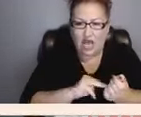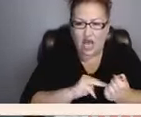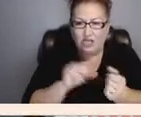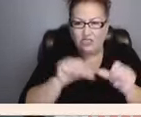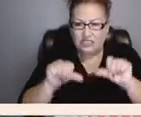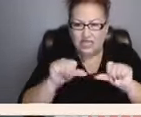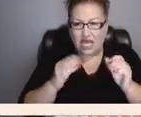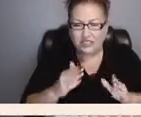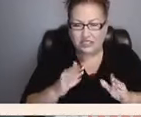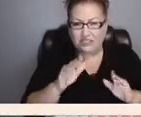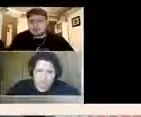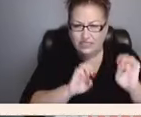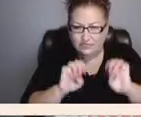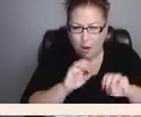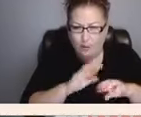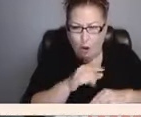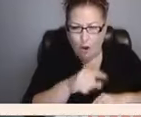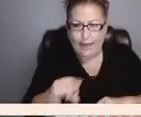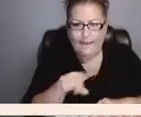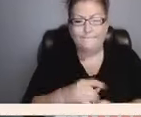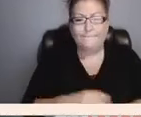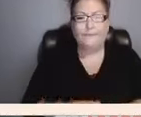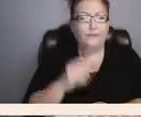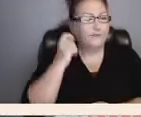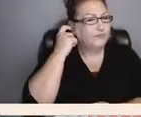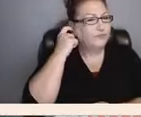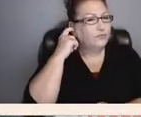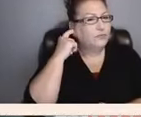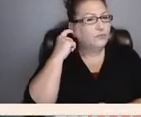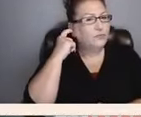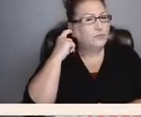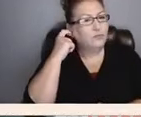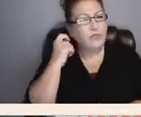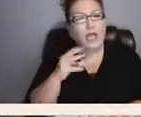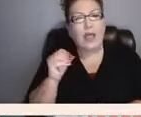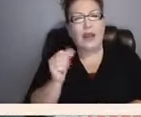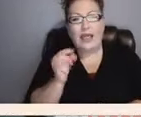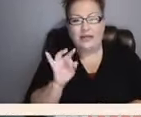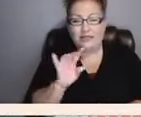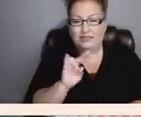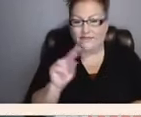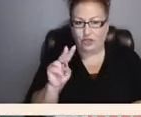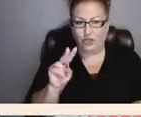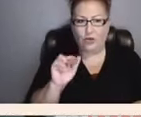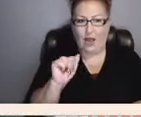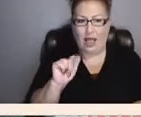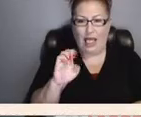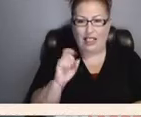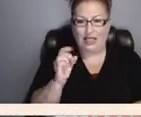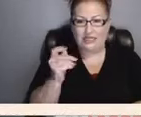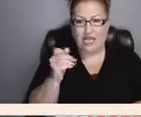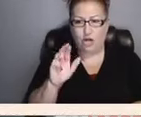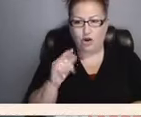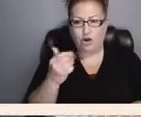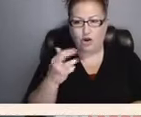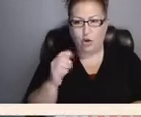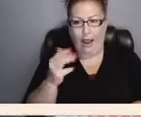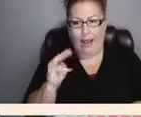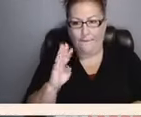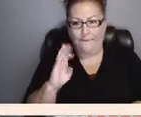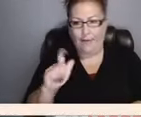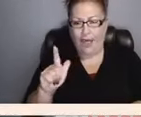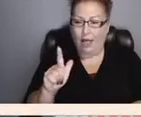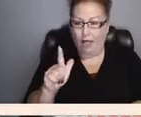And then, in 1872, Alexander Graham Bell, I'm sure y'all have heard of him, the inventor of the